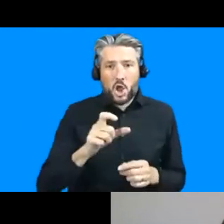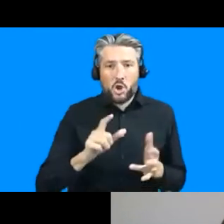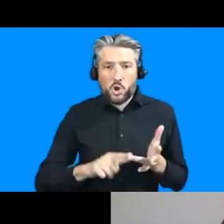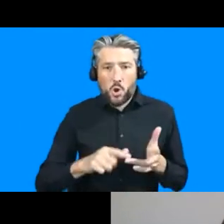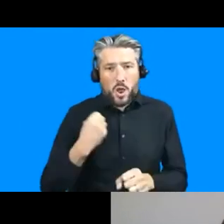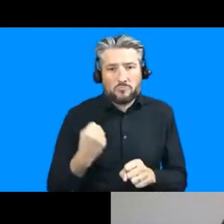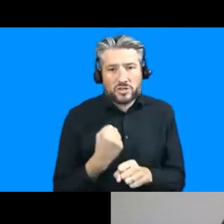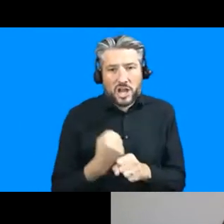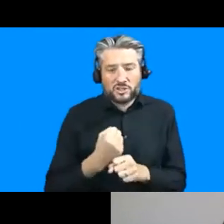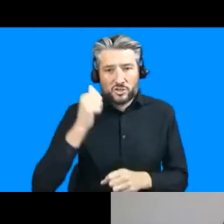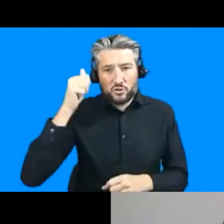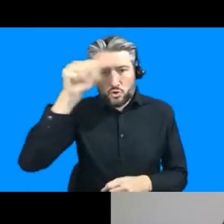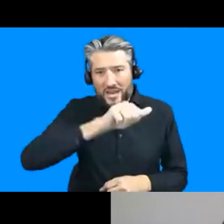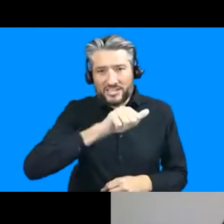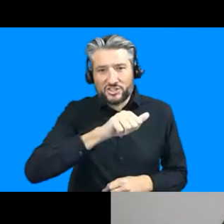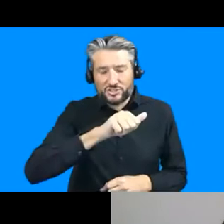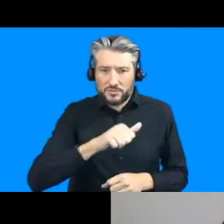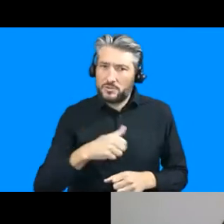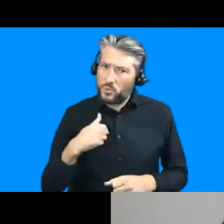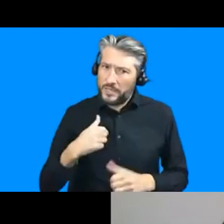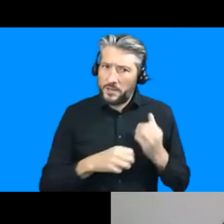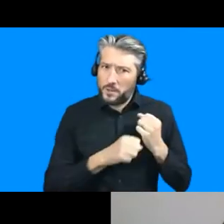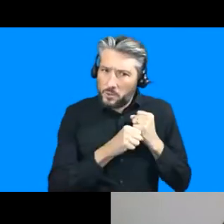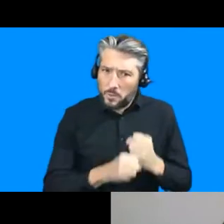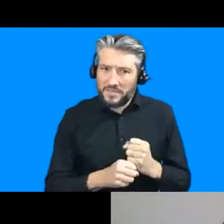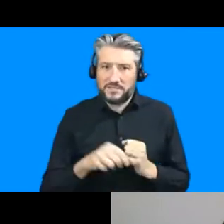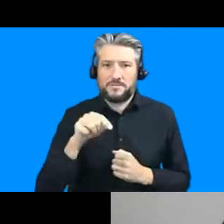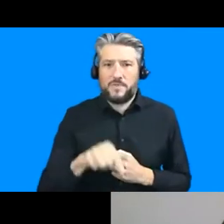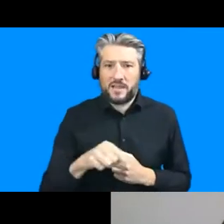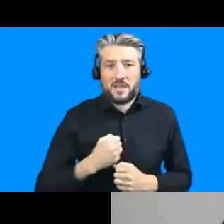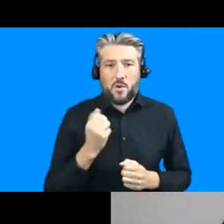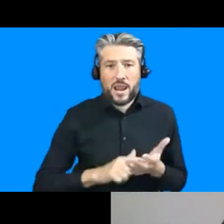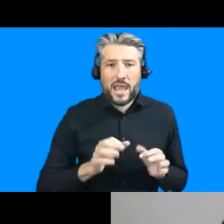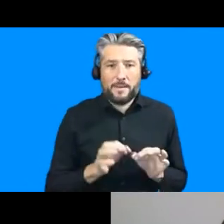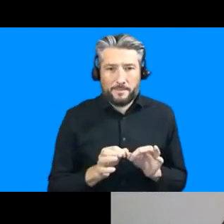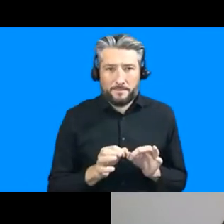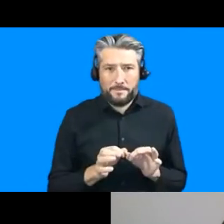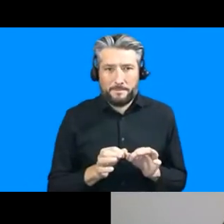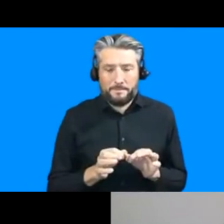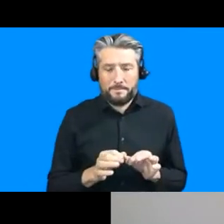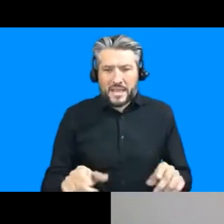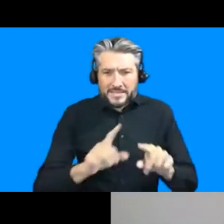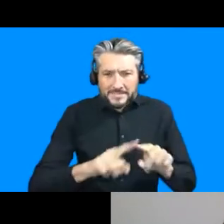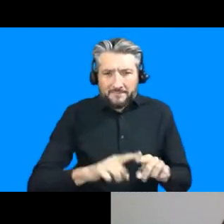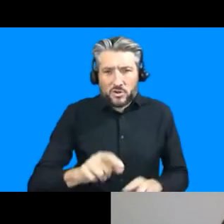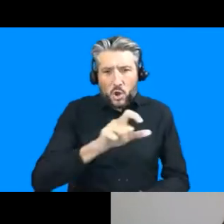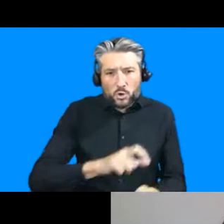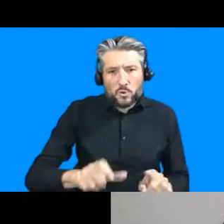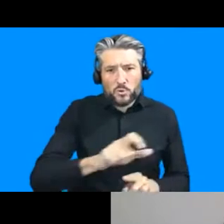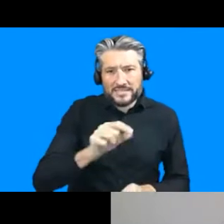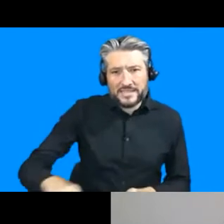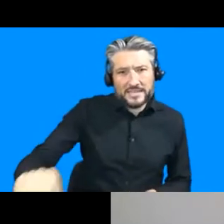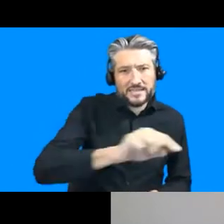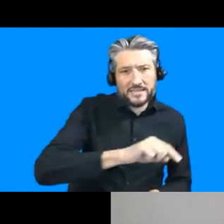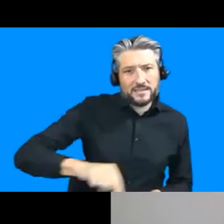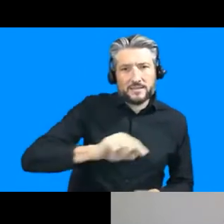lab and so in our displacement project you know the communities that we were working with uh we have we've had very close